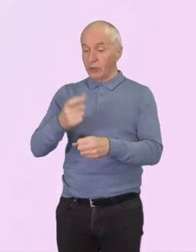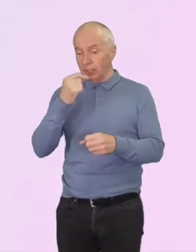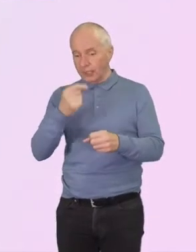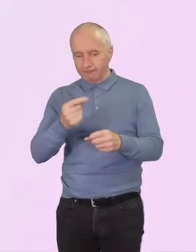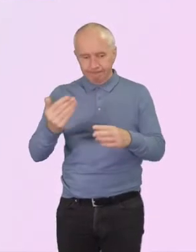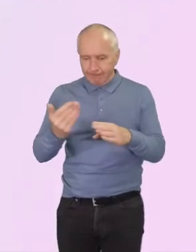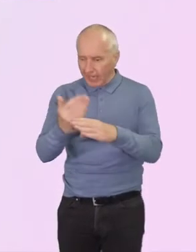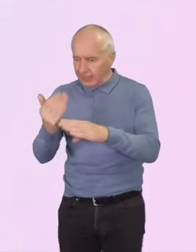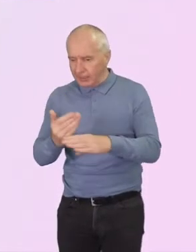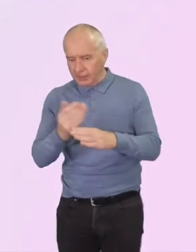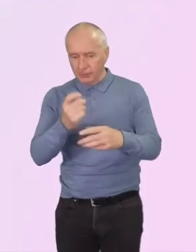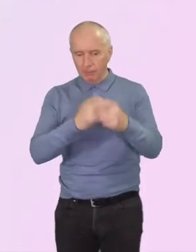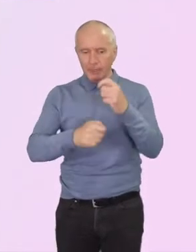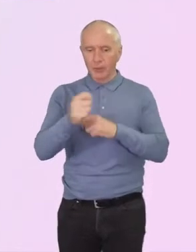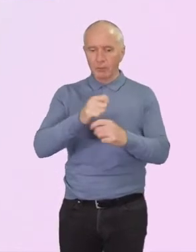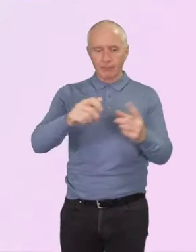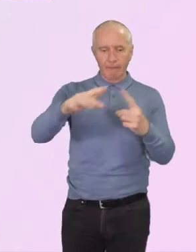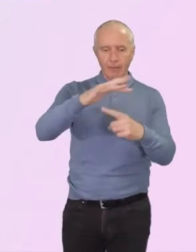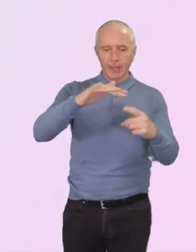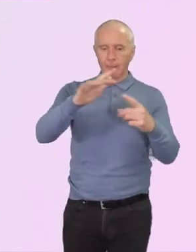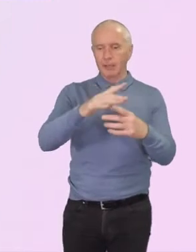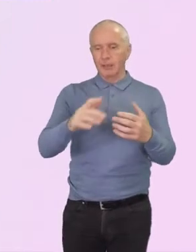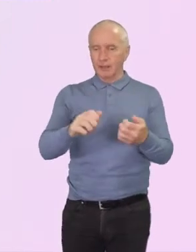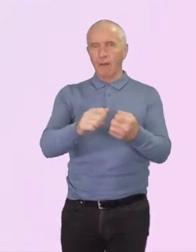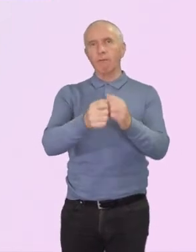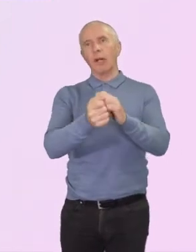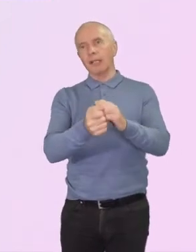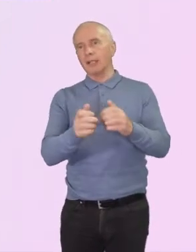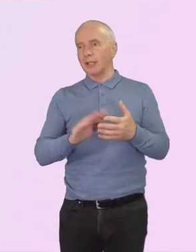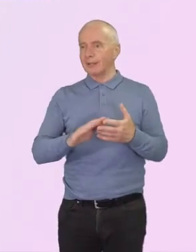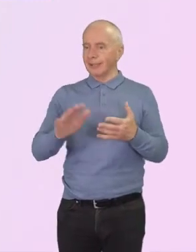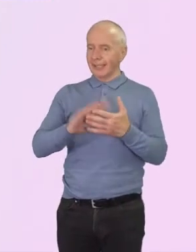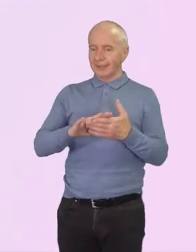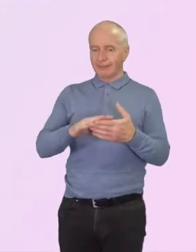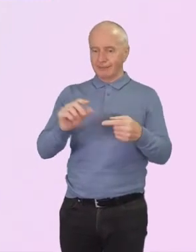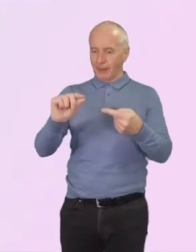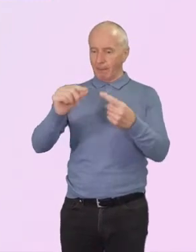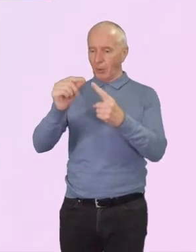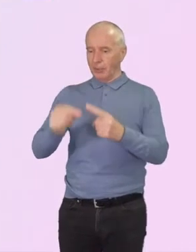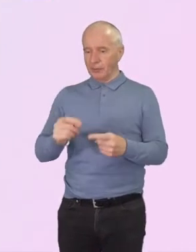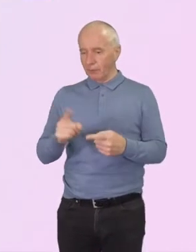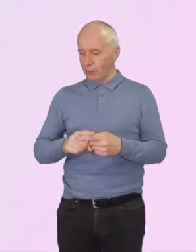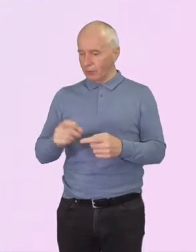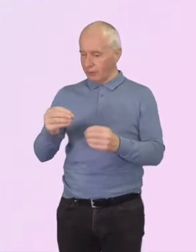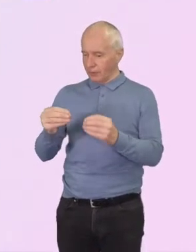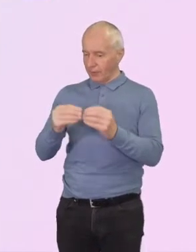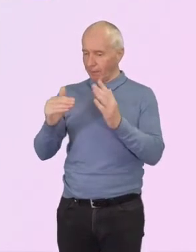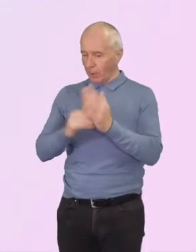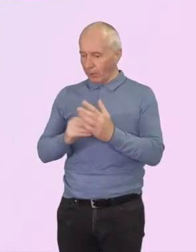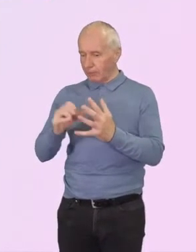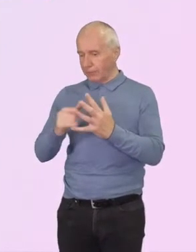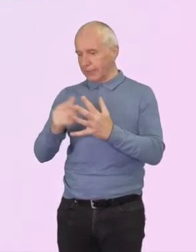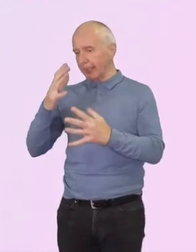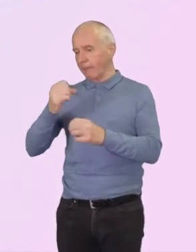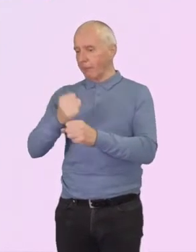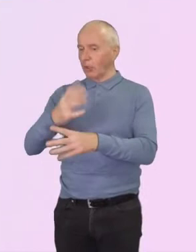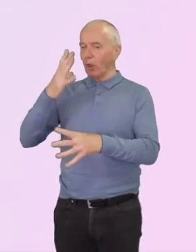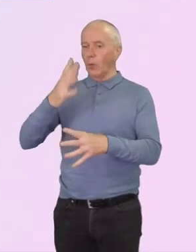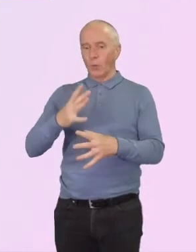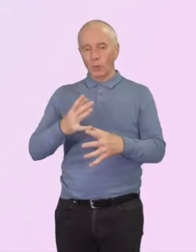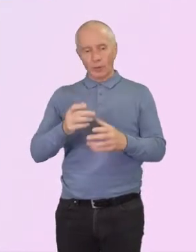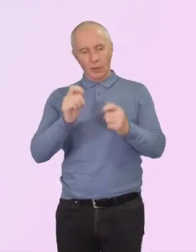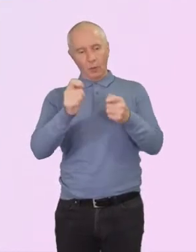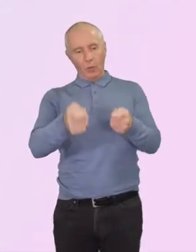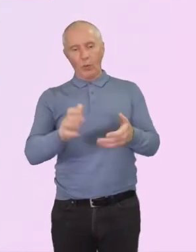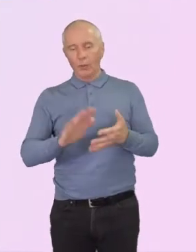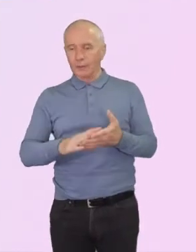environmentally friendly which earn points towards either a bronze, silver or gold award. The actions include expressing care